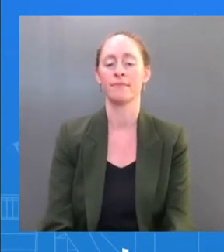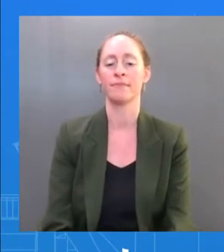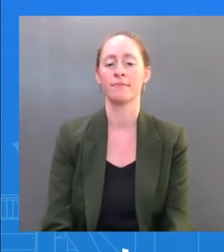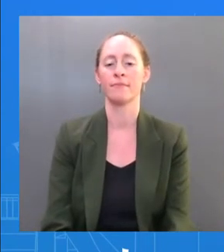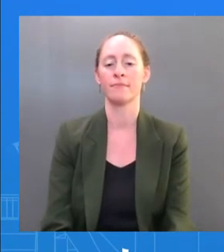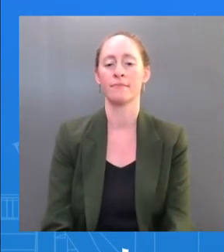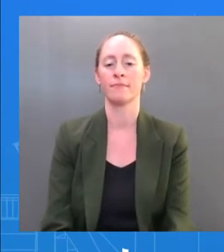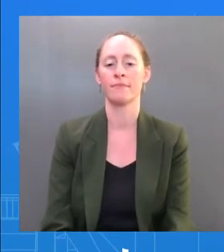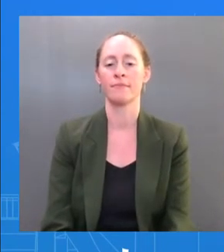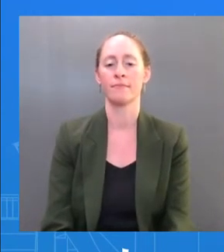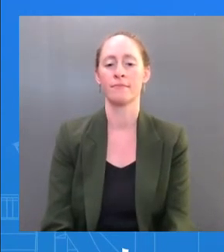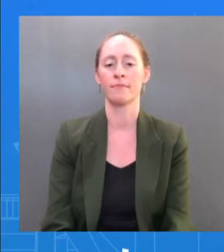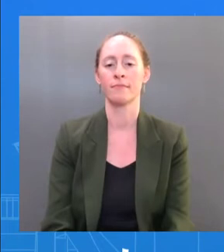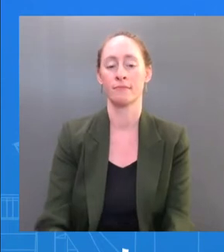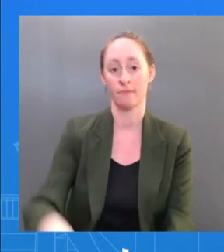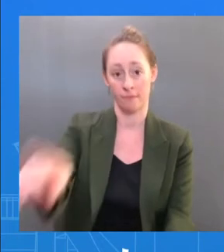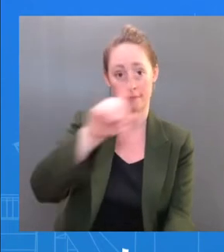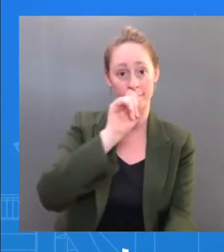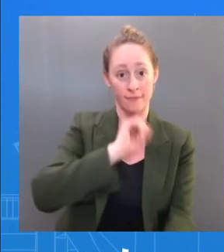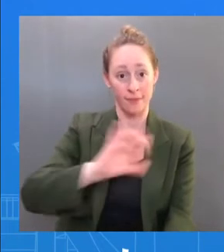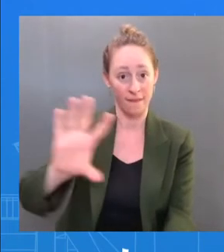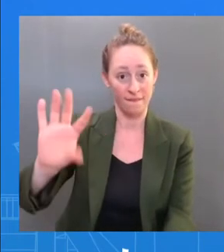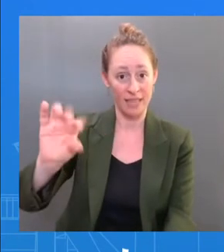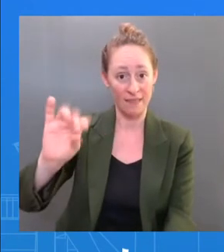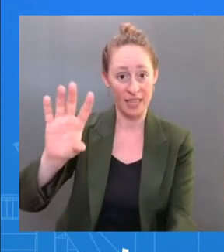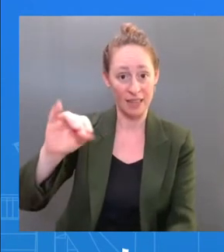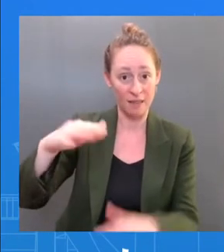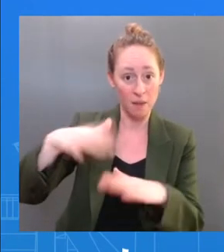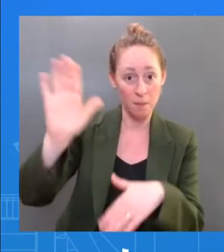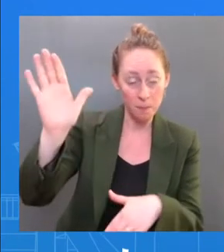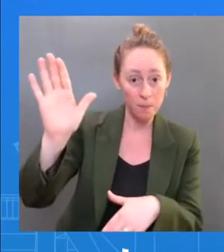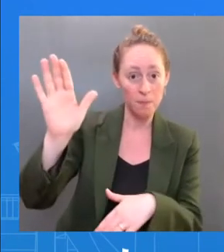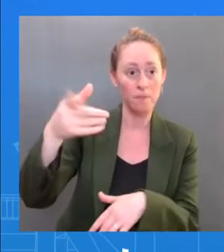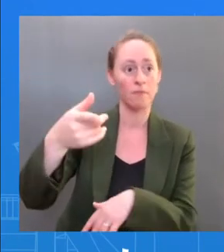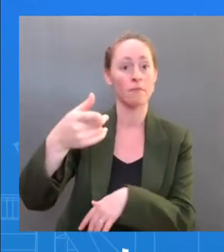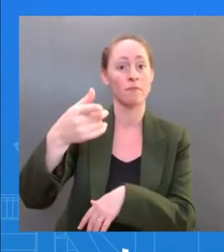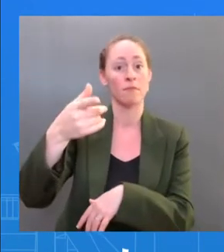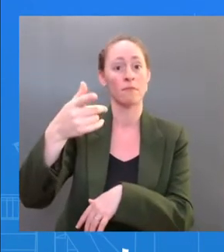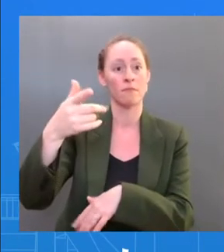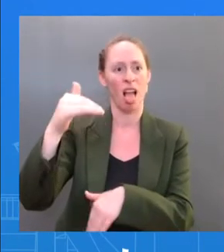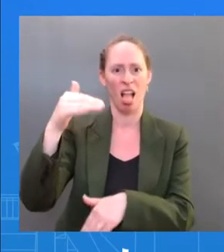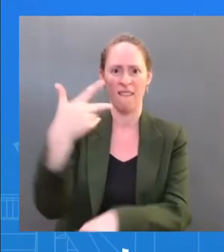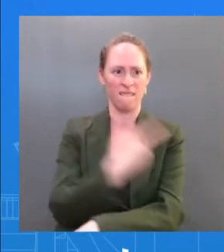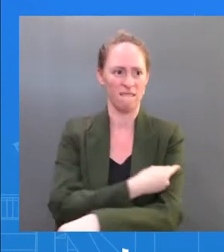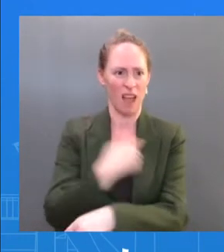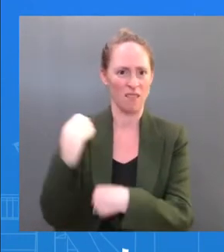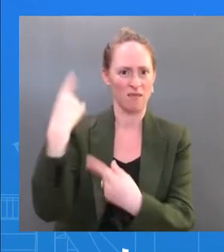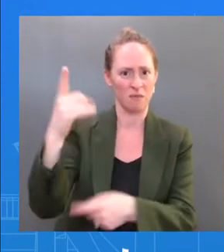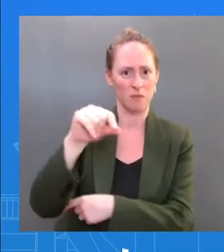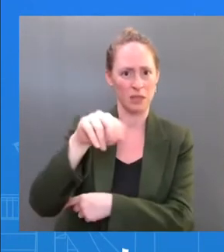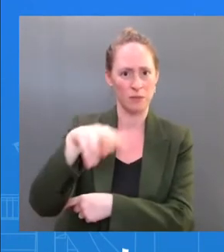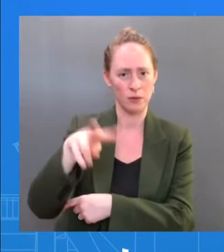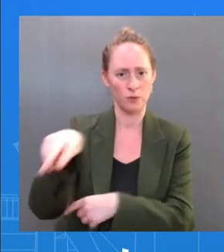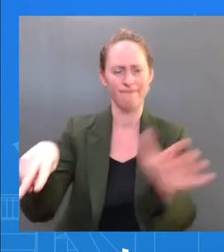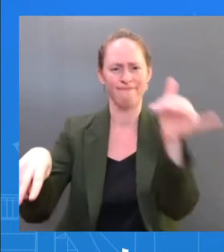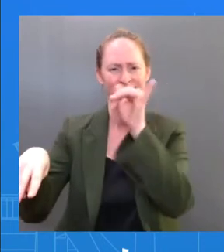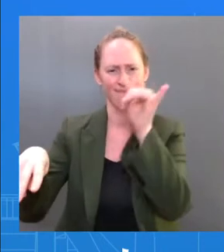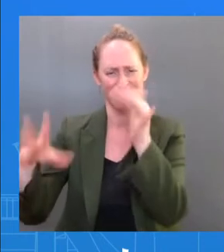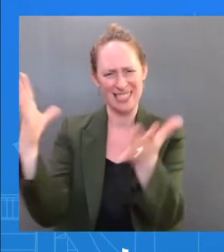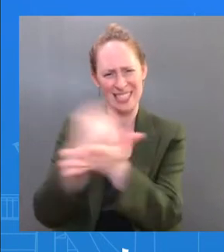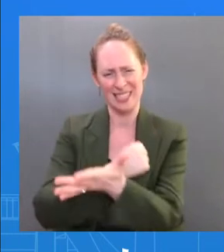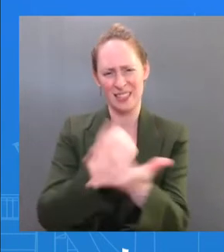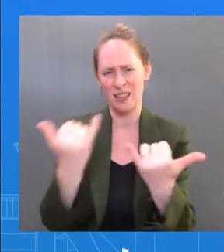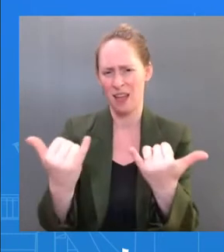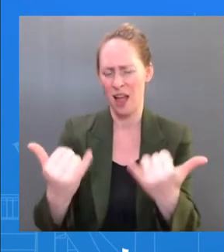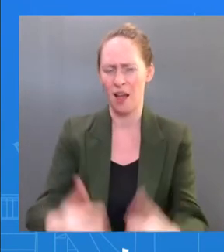vaccine shot in the year 2022, you need to go get one. You need to go get one now, because it will dramatically improve your